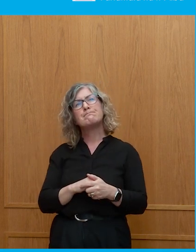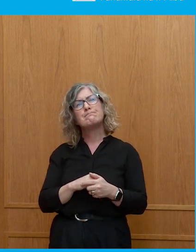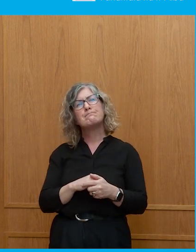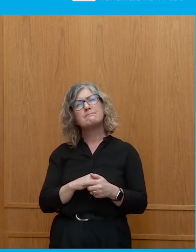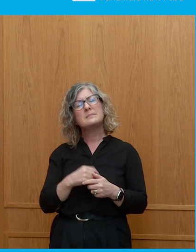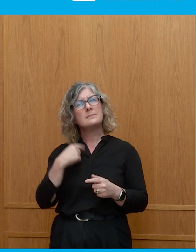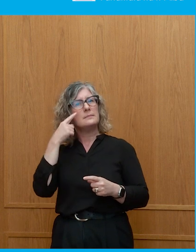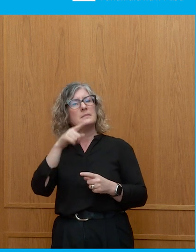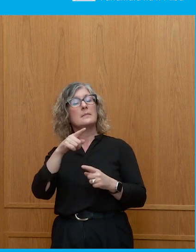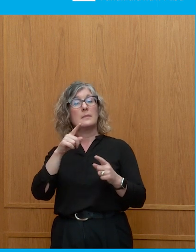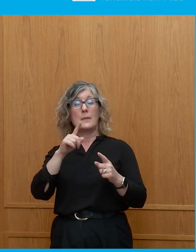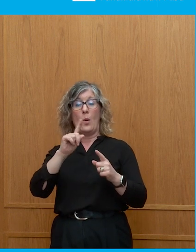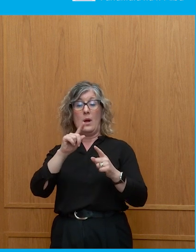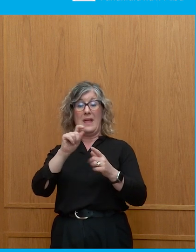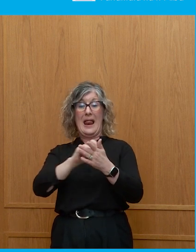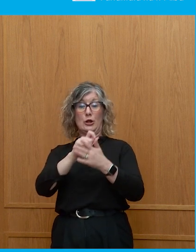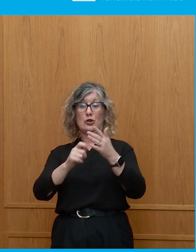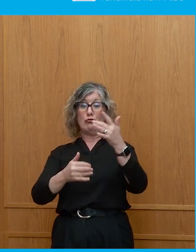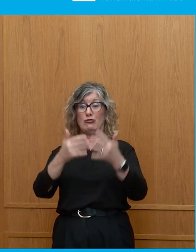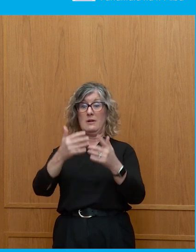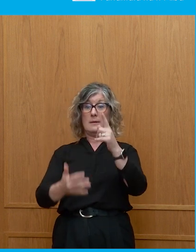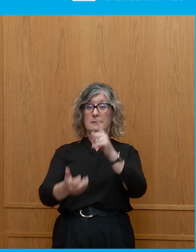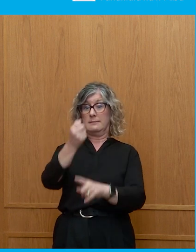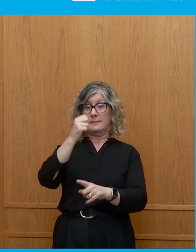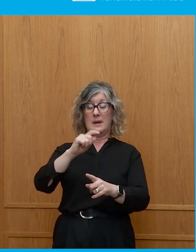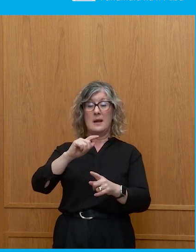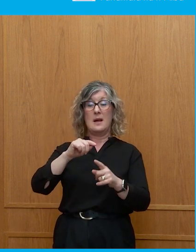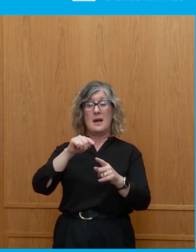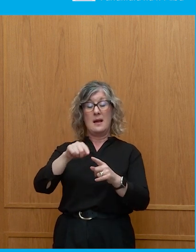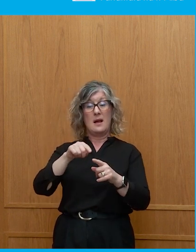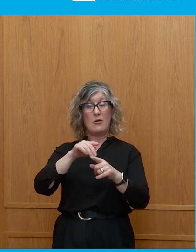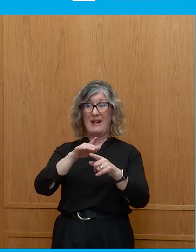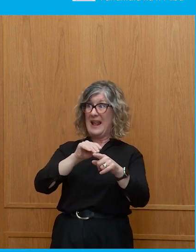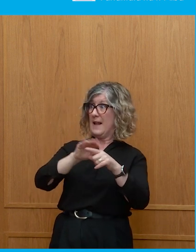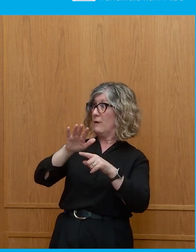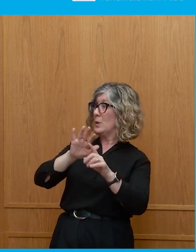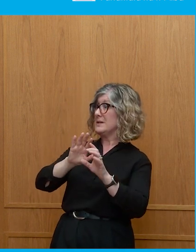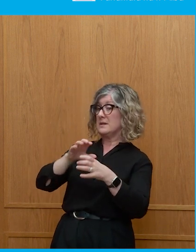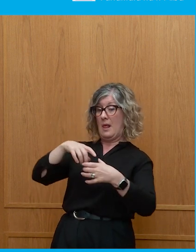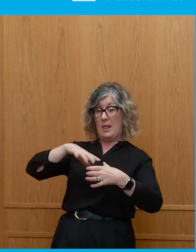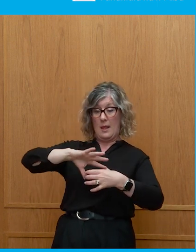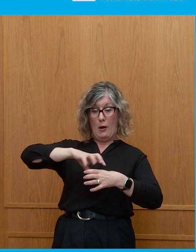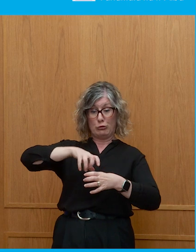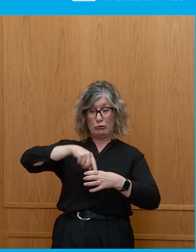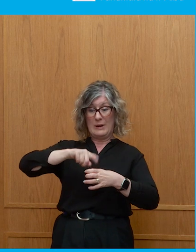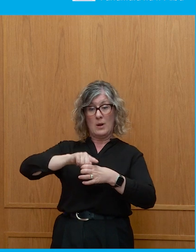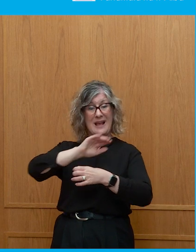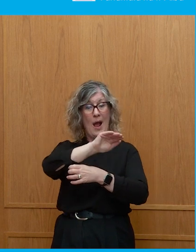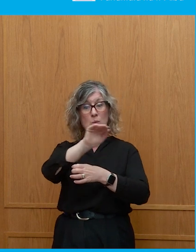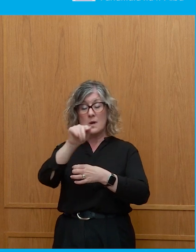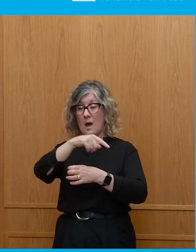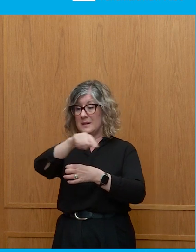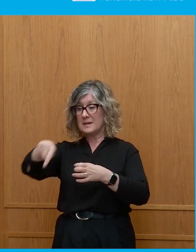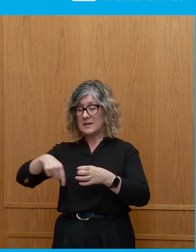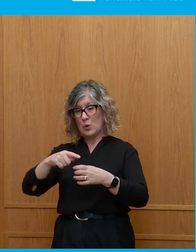mattering beyond the boundaries of the nation-state in question. And if in the European elections